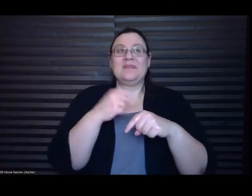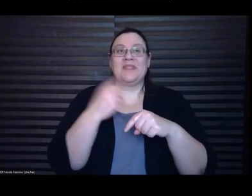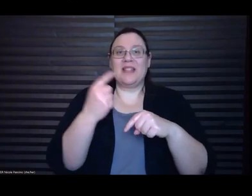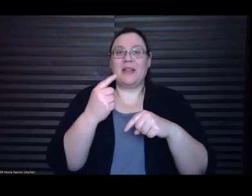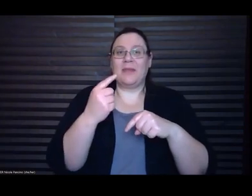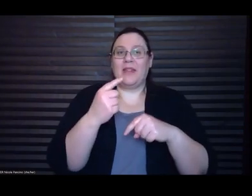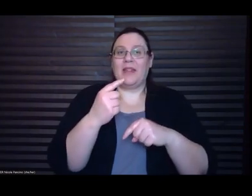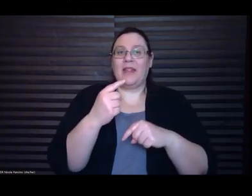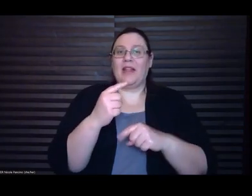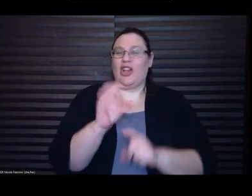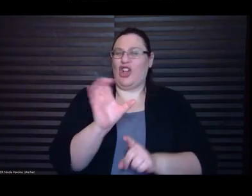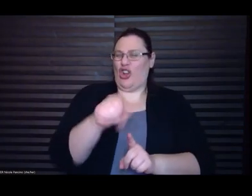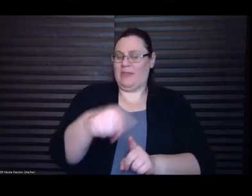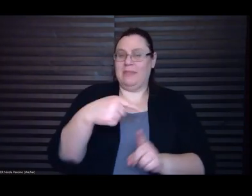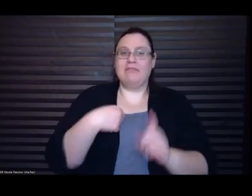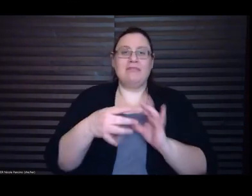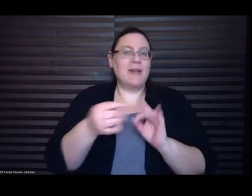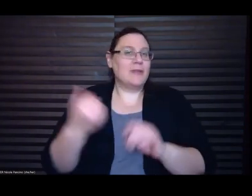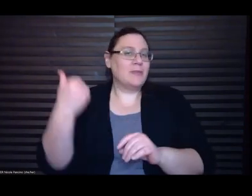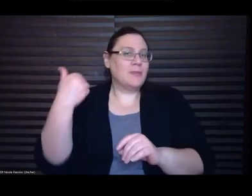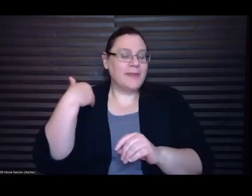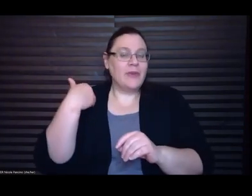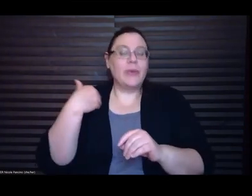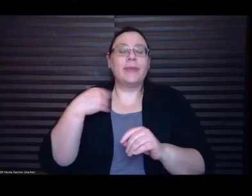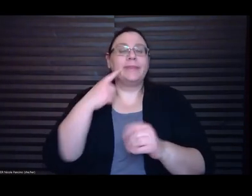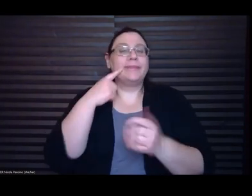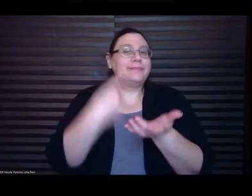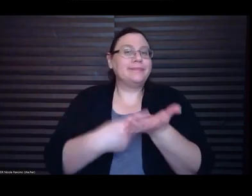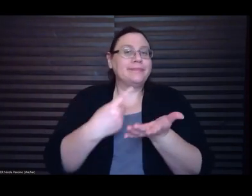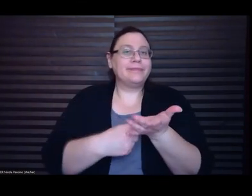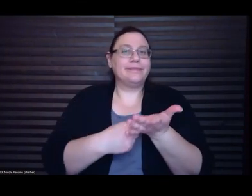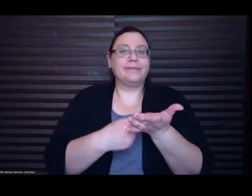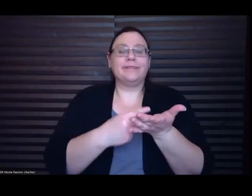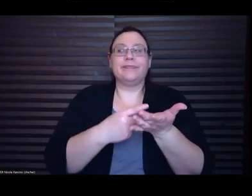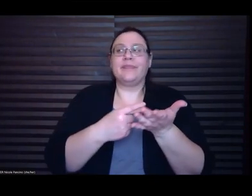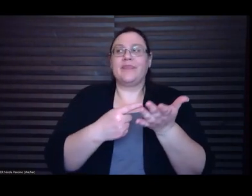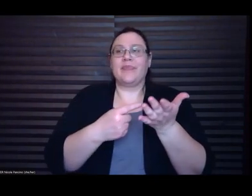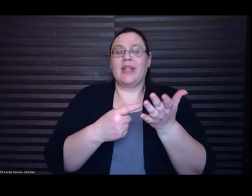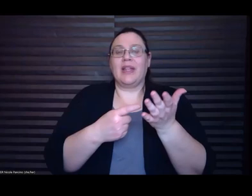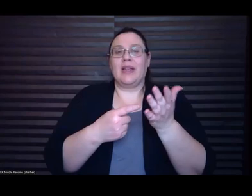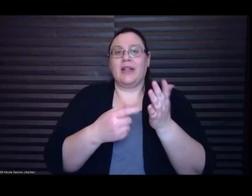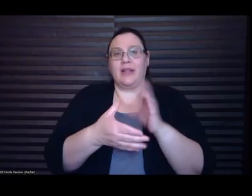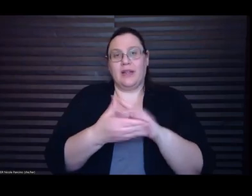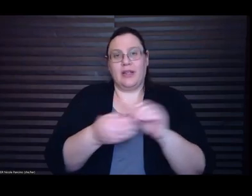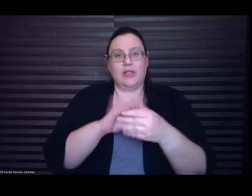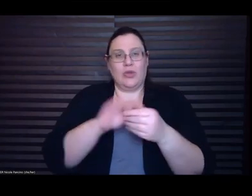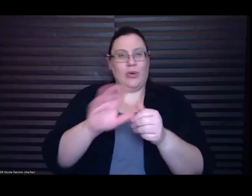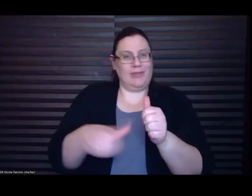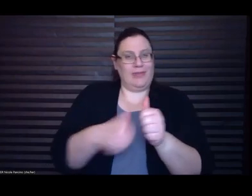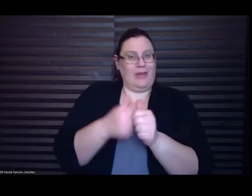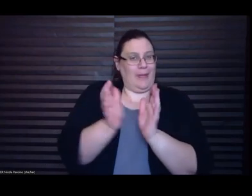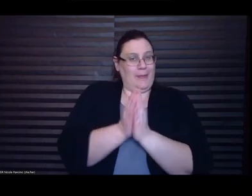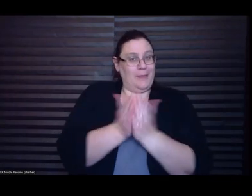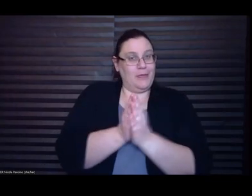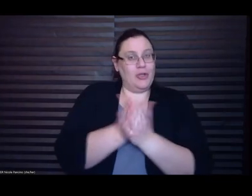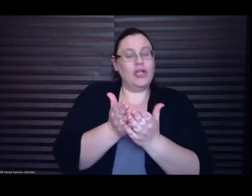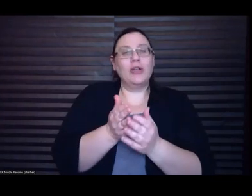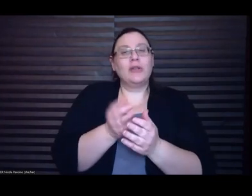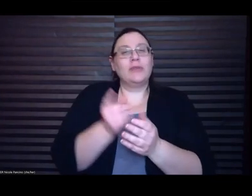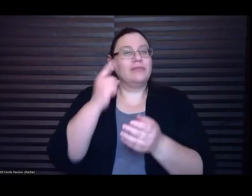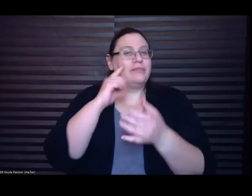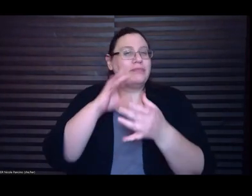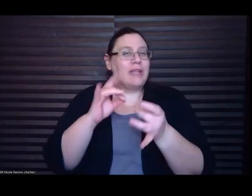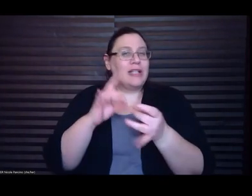the stories behind these books. You mentioned something about being given books to read and